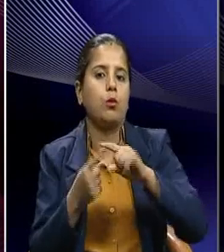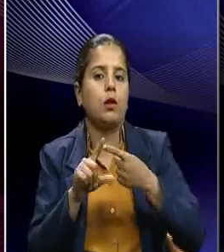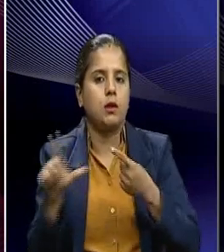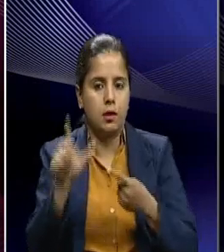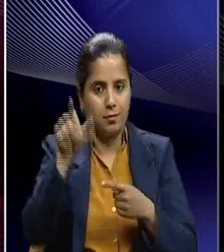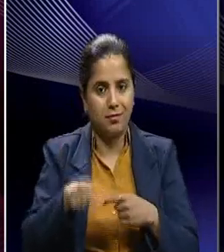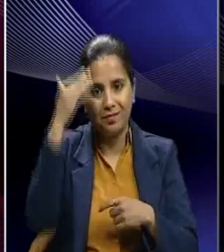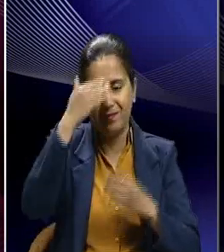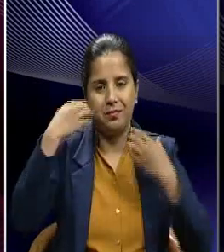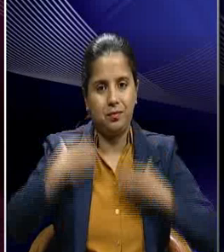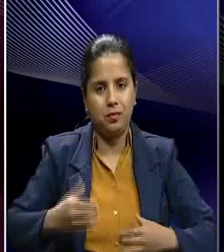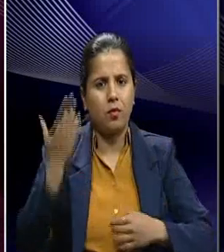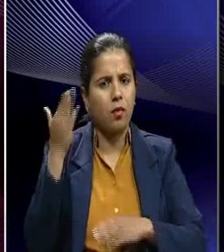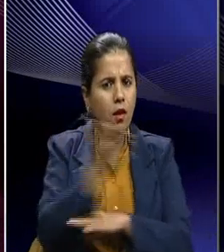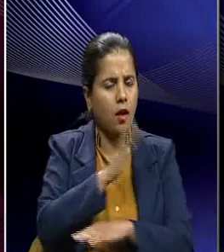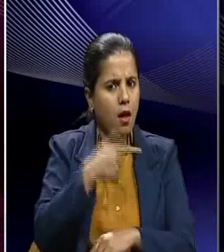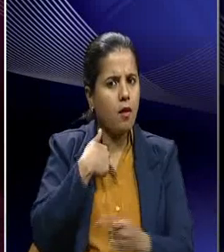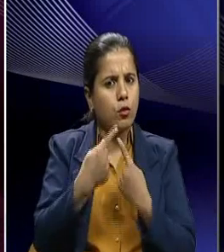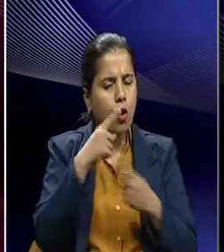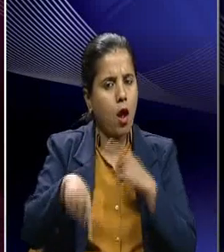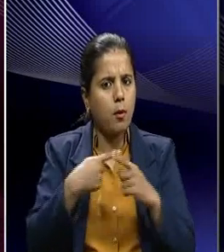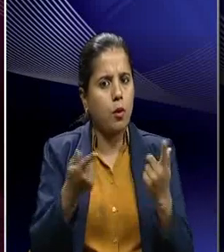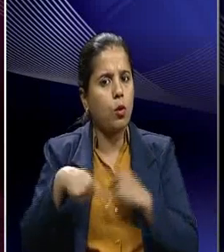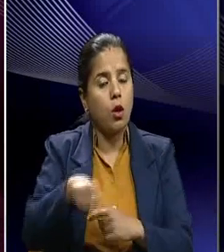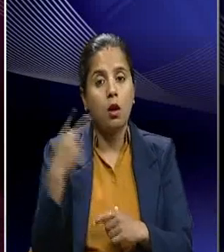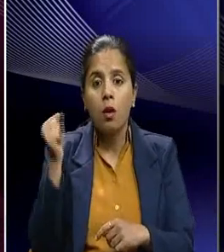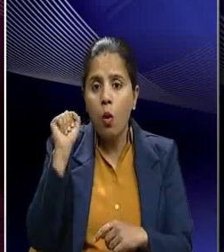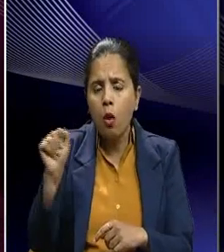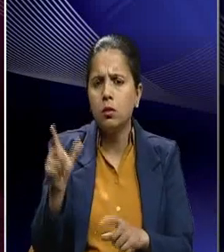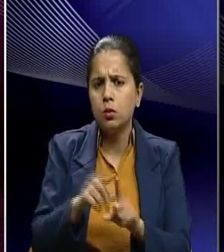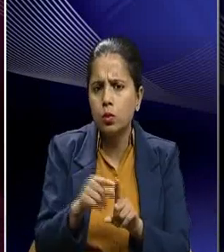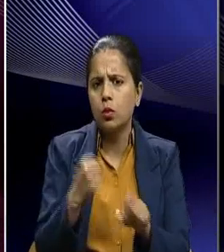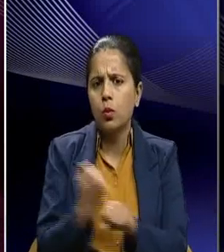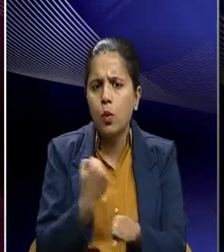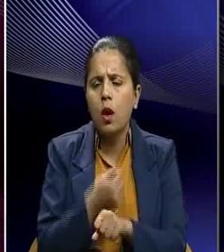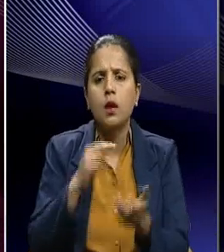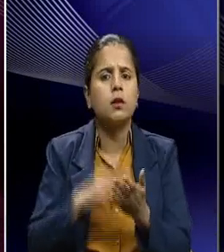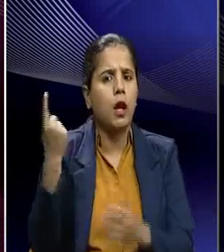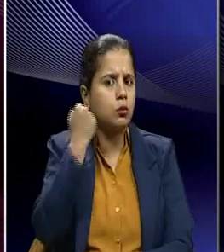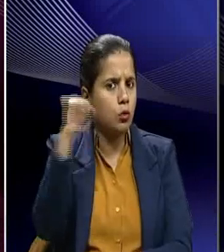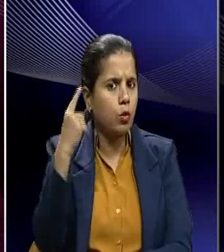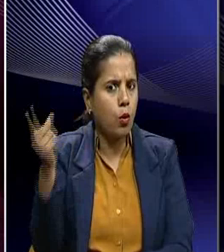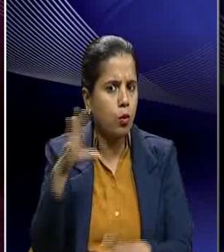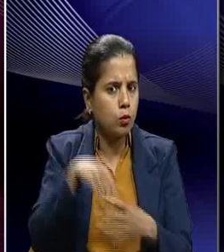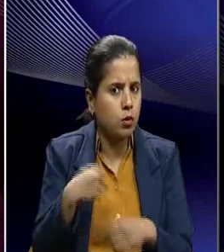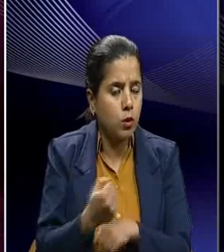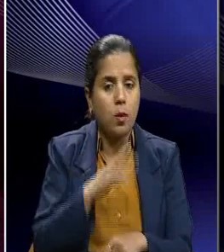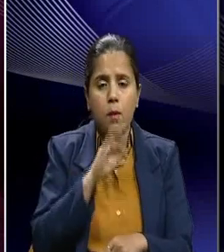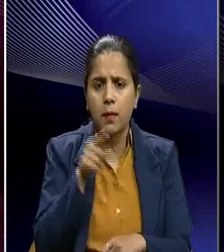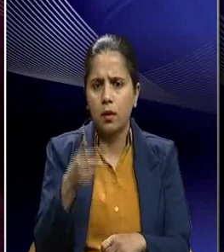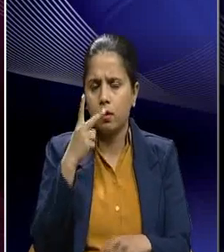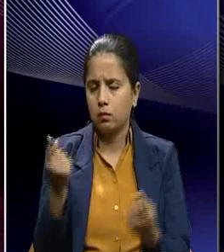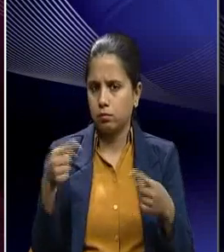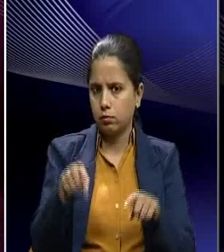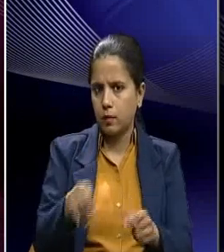the contribution of Patel not only to the national movement but at the same time the integration of the